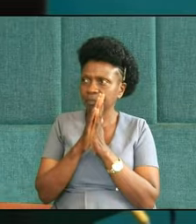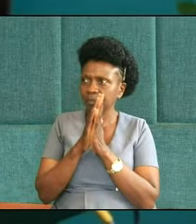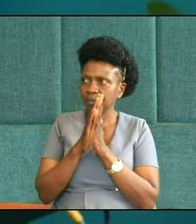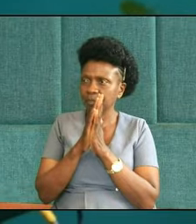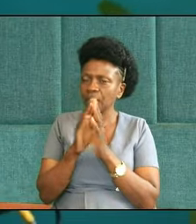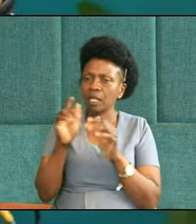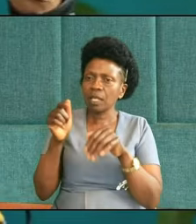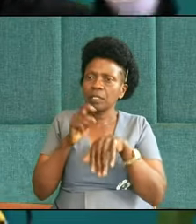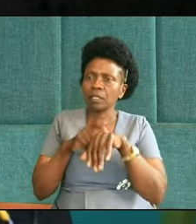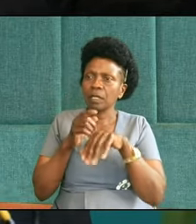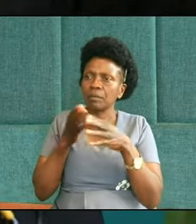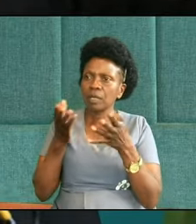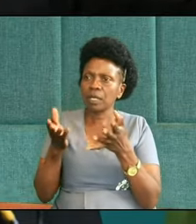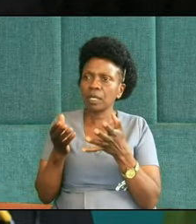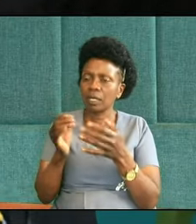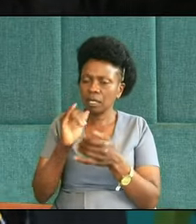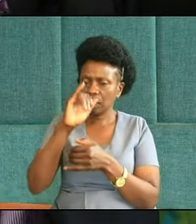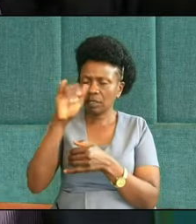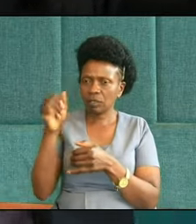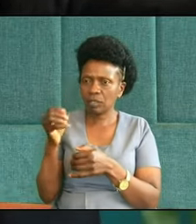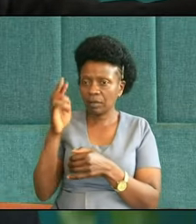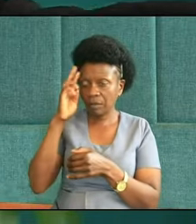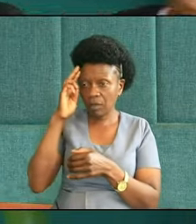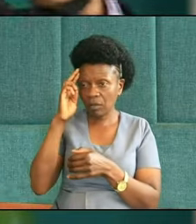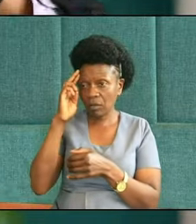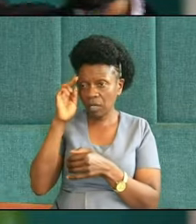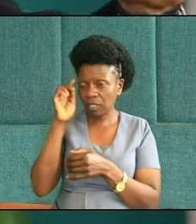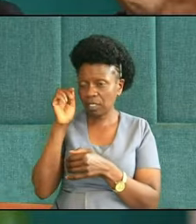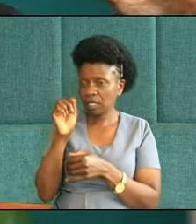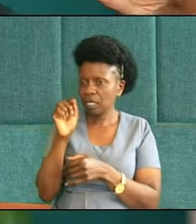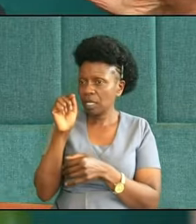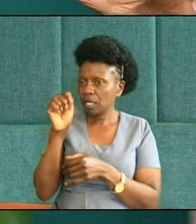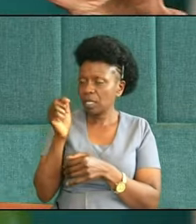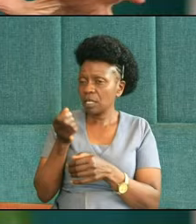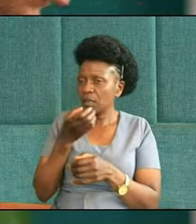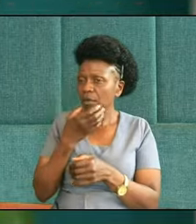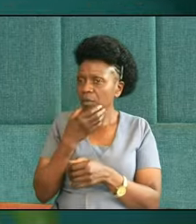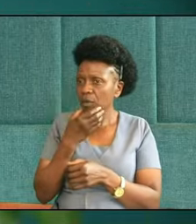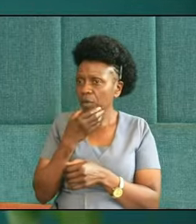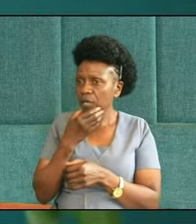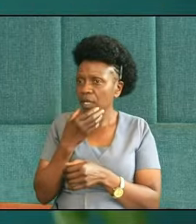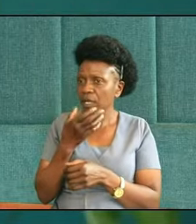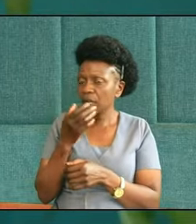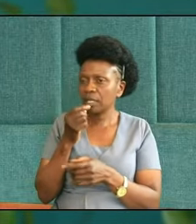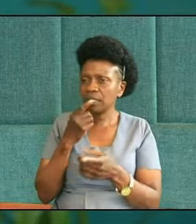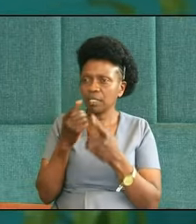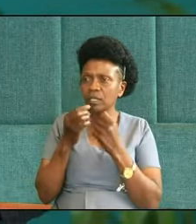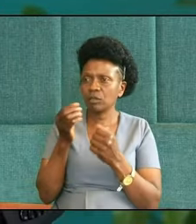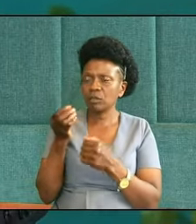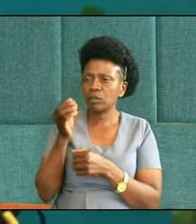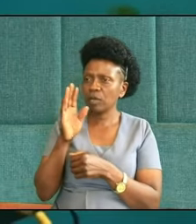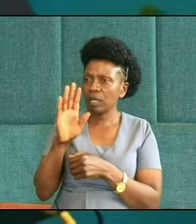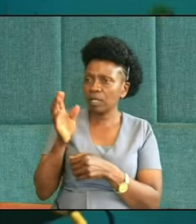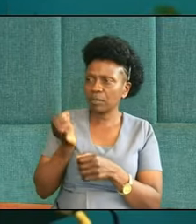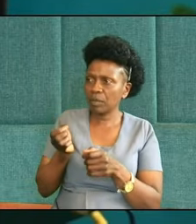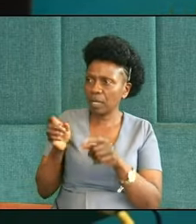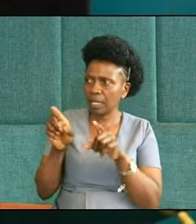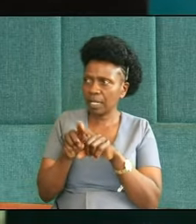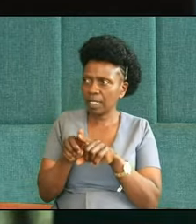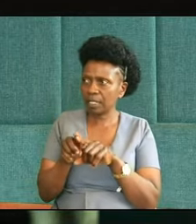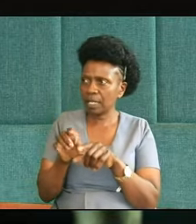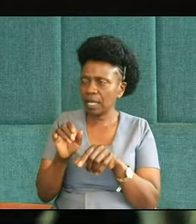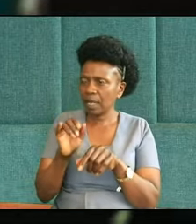they got down there, ah, Joseph recognized them and he recognized Benjamin, you know the story, right? And then he said to his people who helped him,